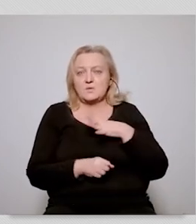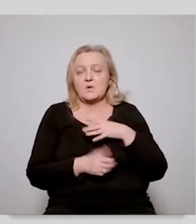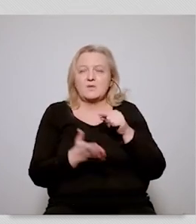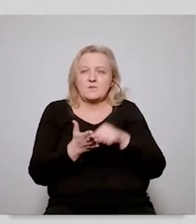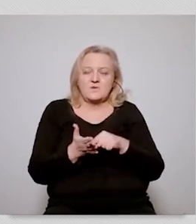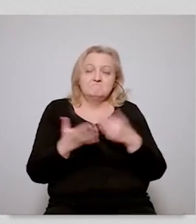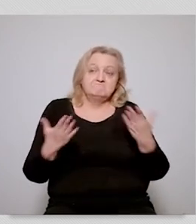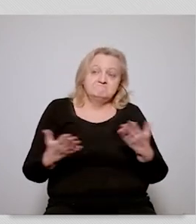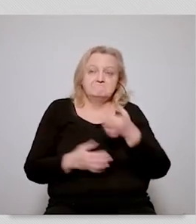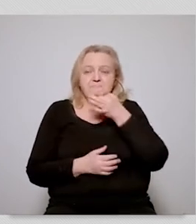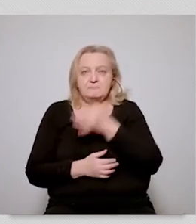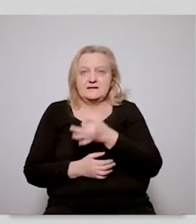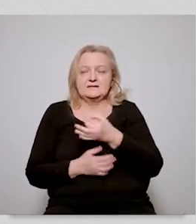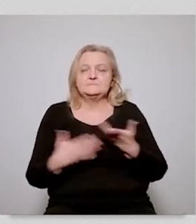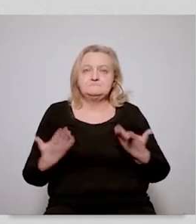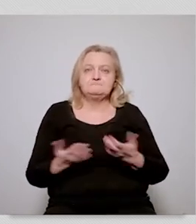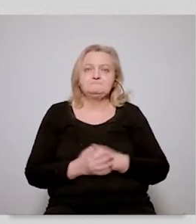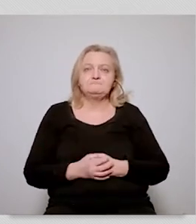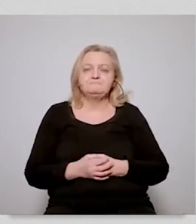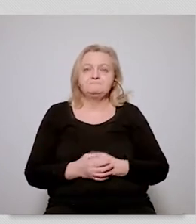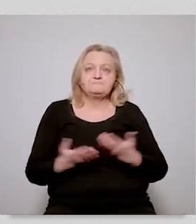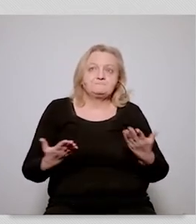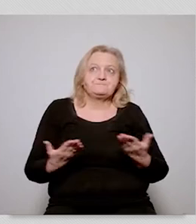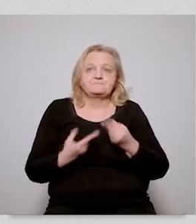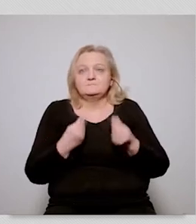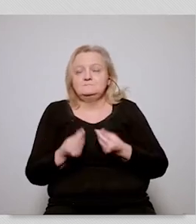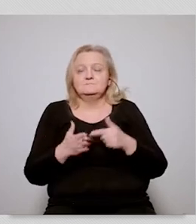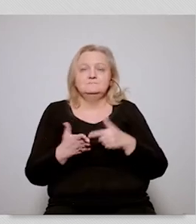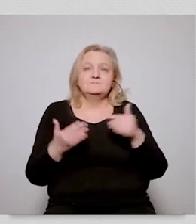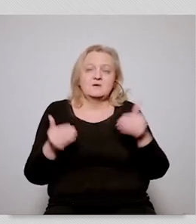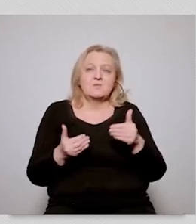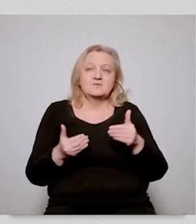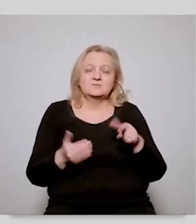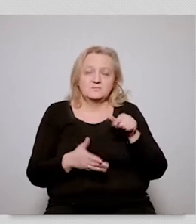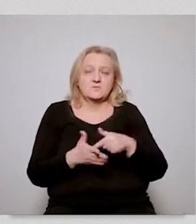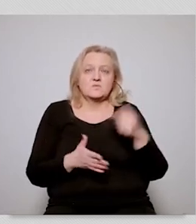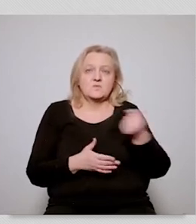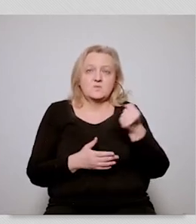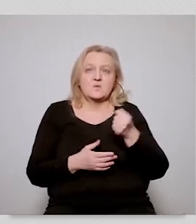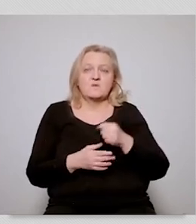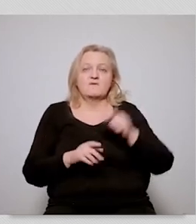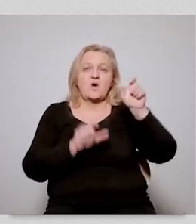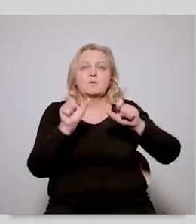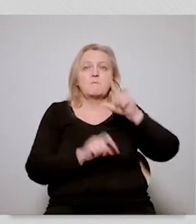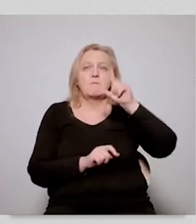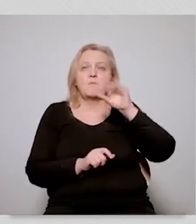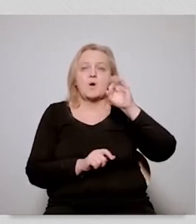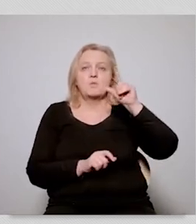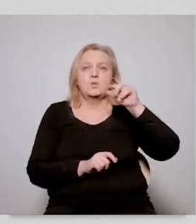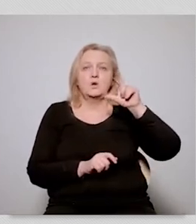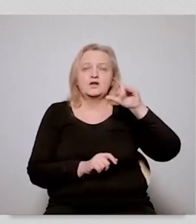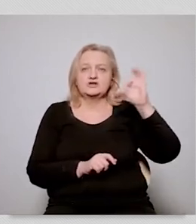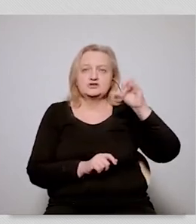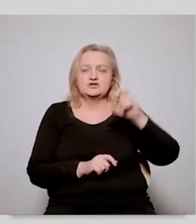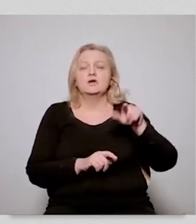because we were exporting coal. And now this is going to be lost. So the populace are going to